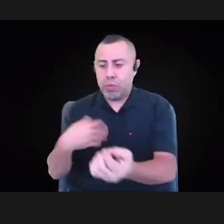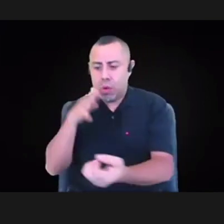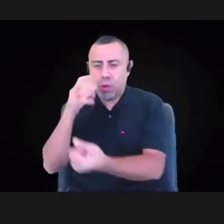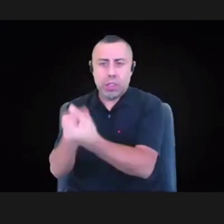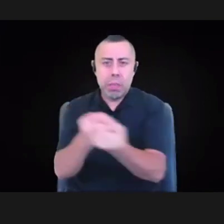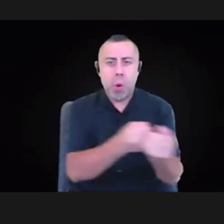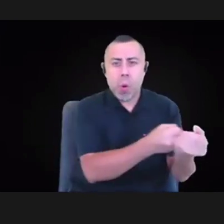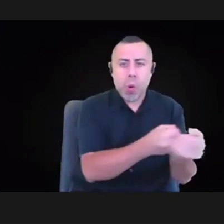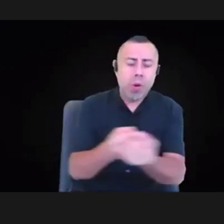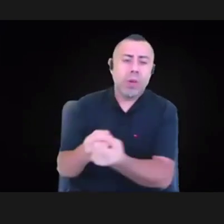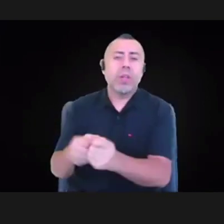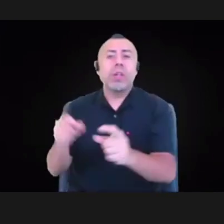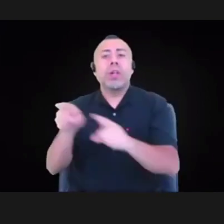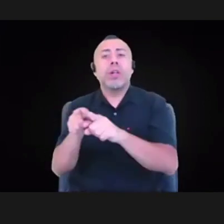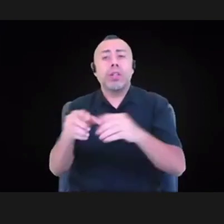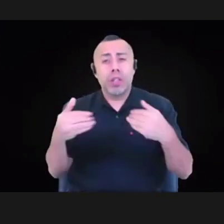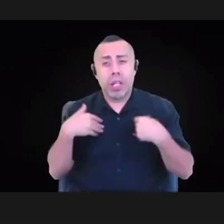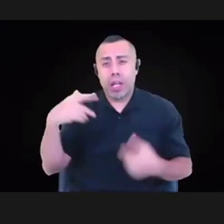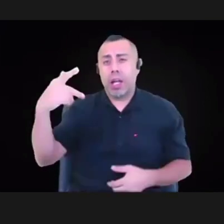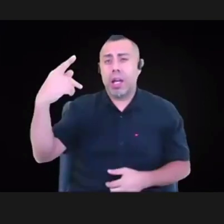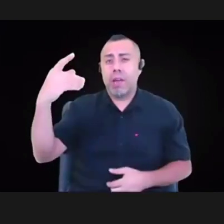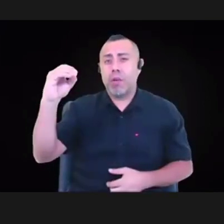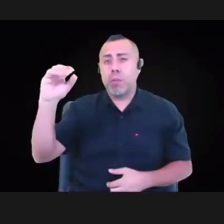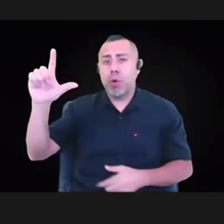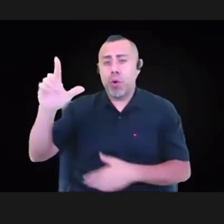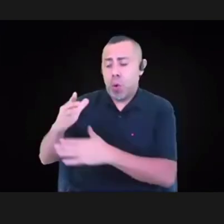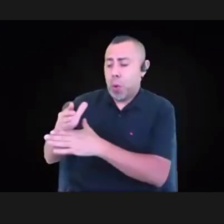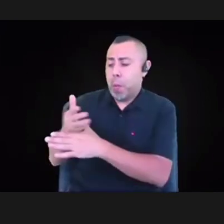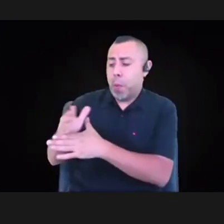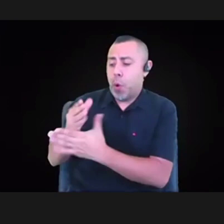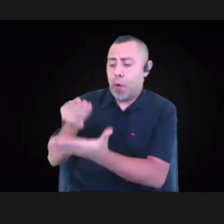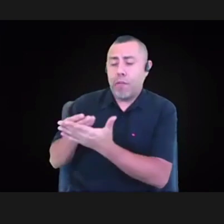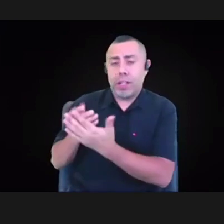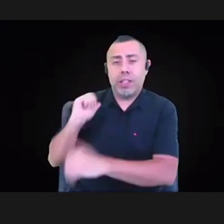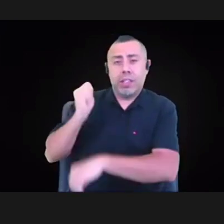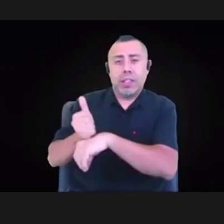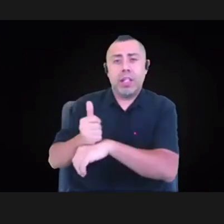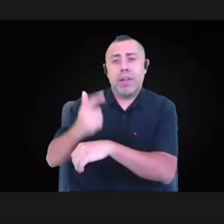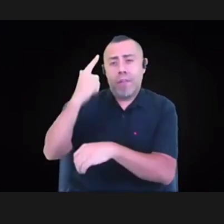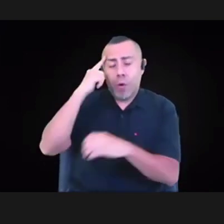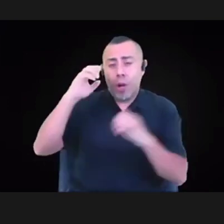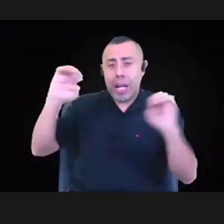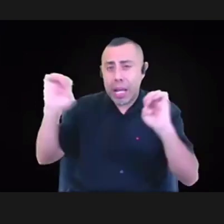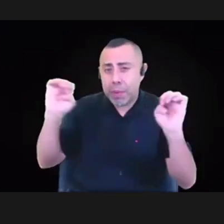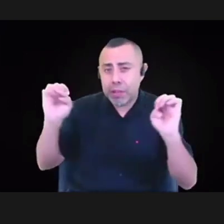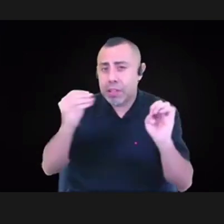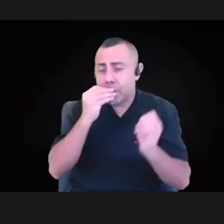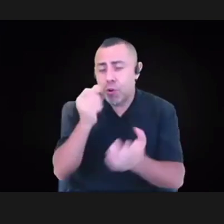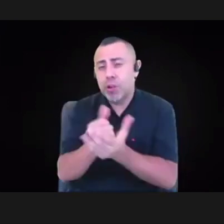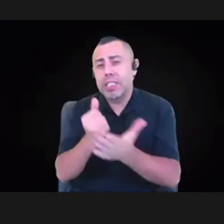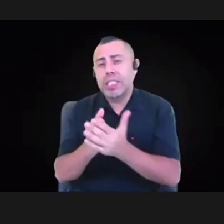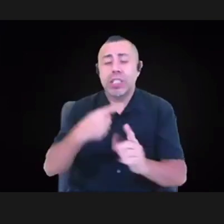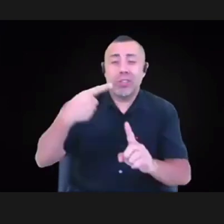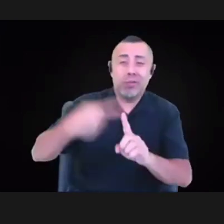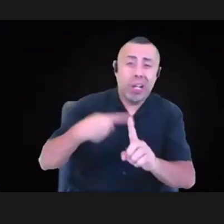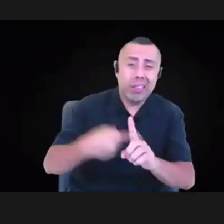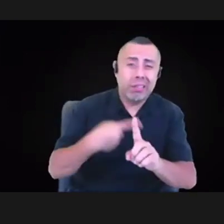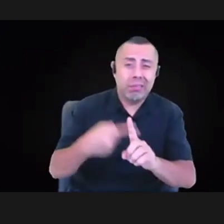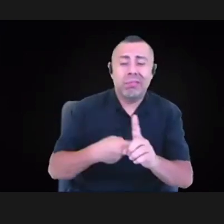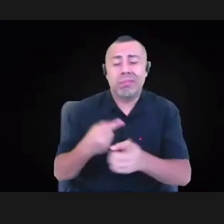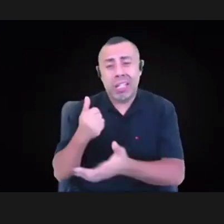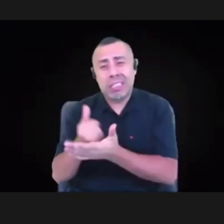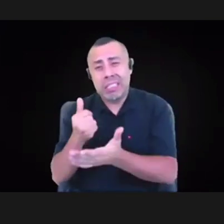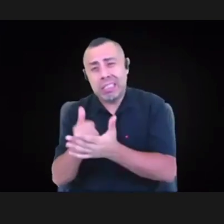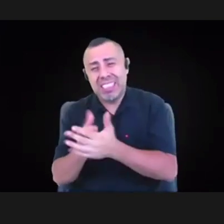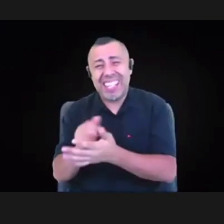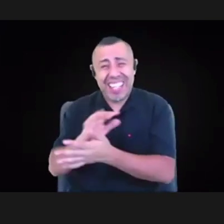established for emergency support around food assistance, health, rent, assistance, all those sorts of things, we were